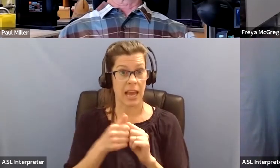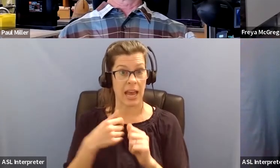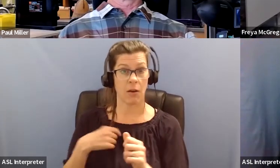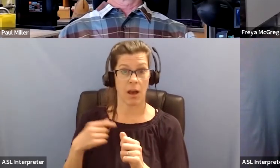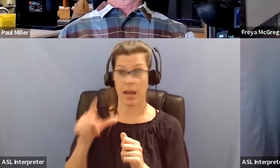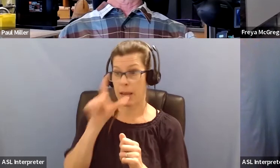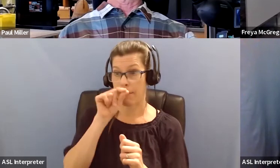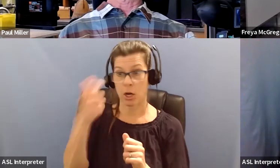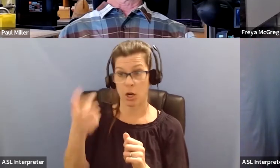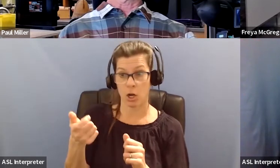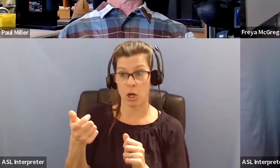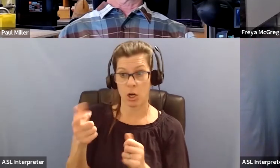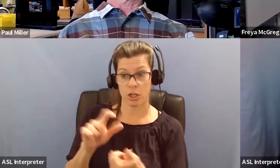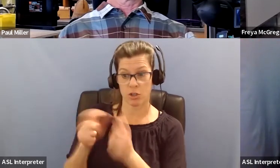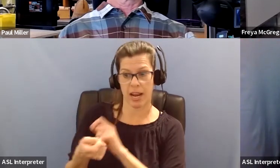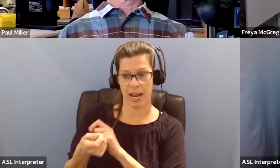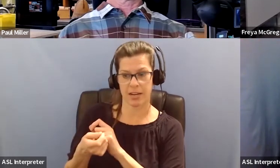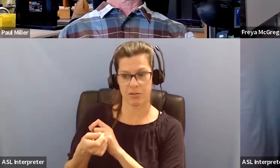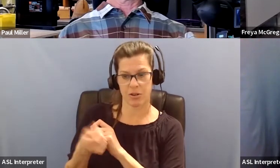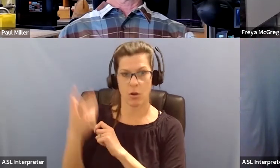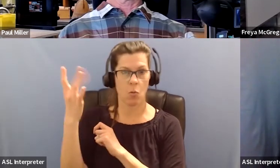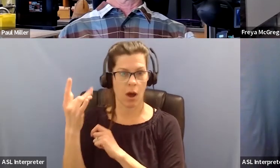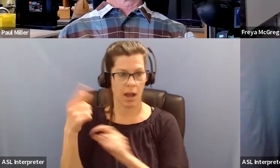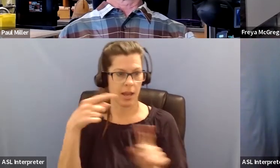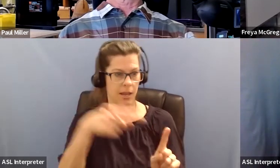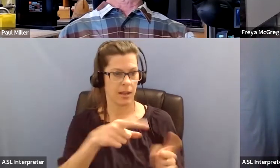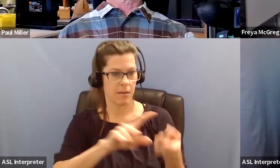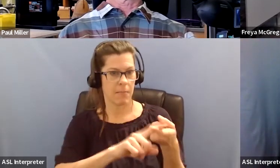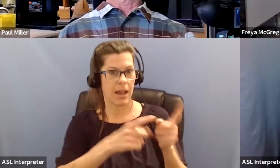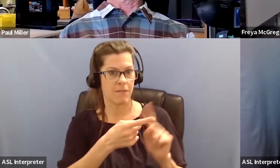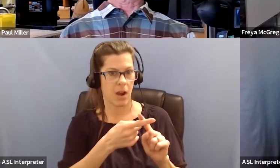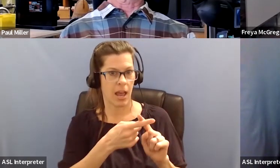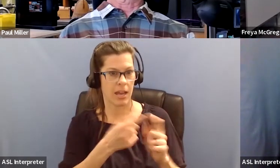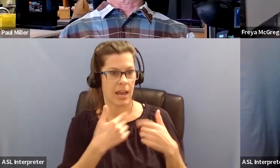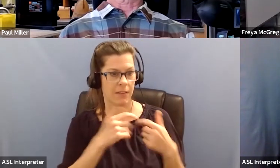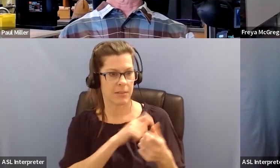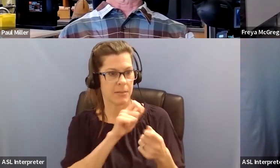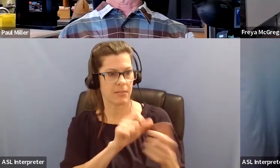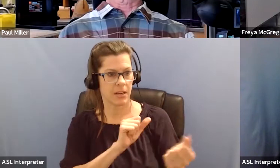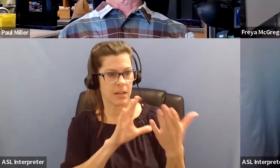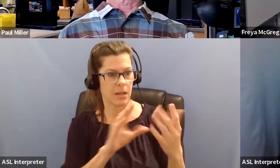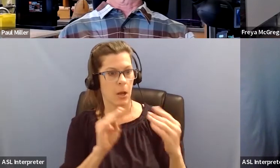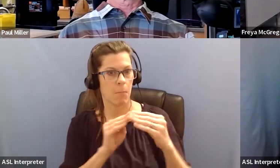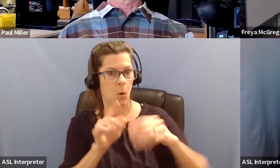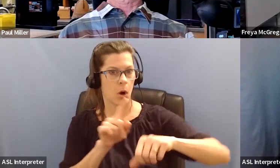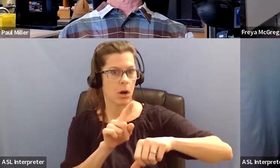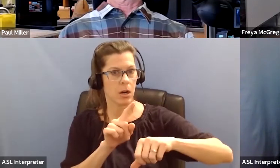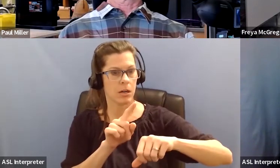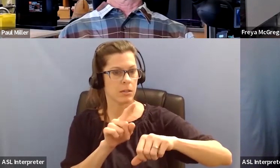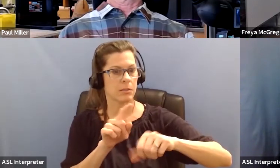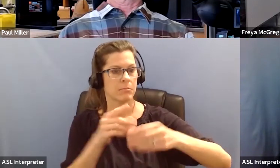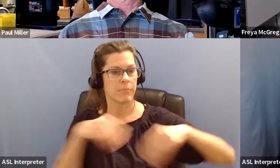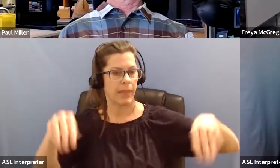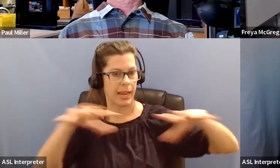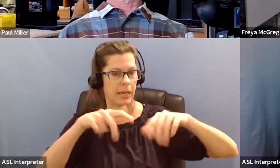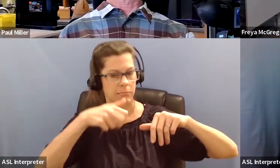bird because I know that they bird in a certain way. They like to cover a longer period of ground. So,